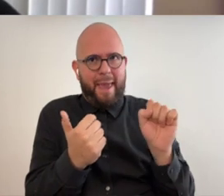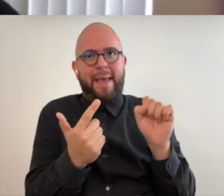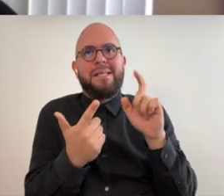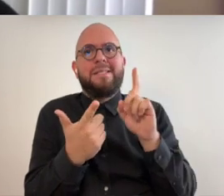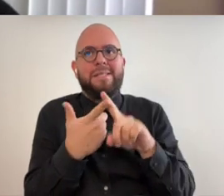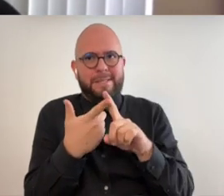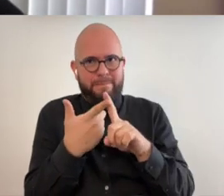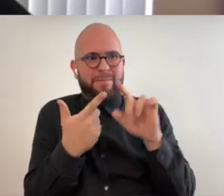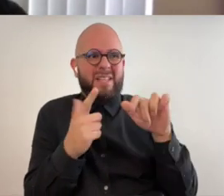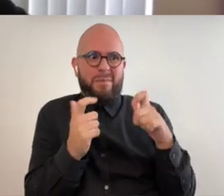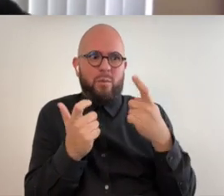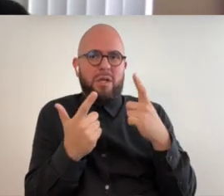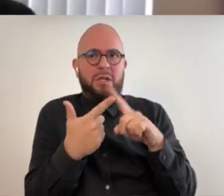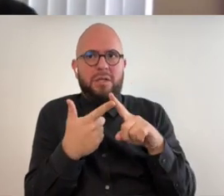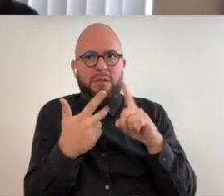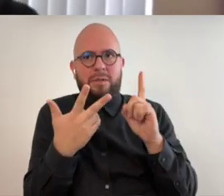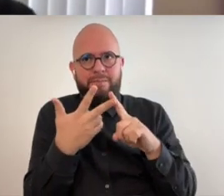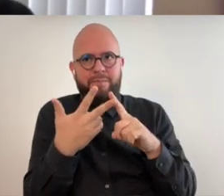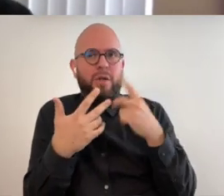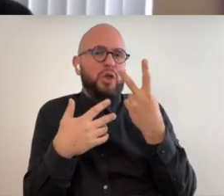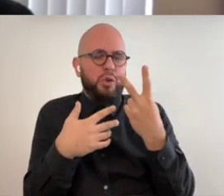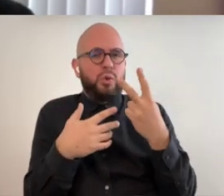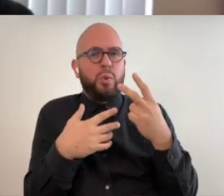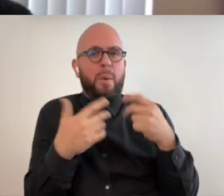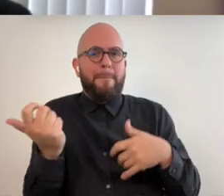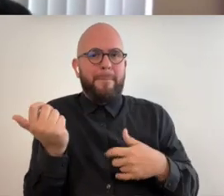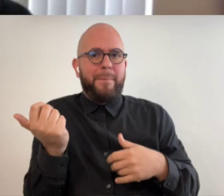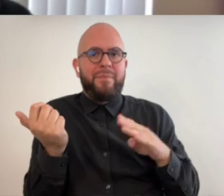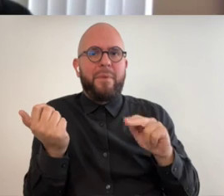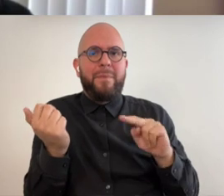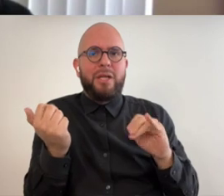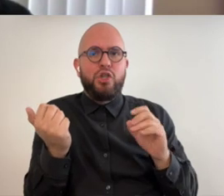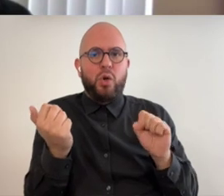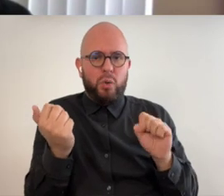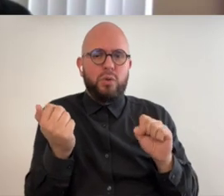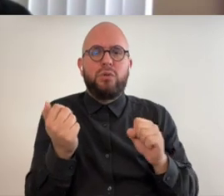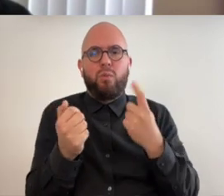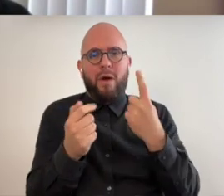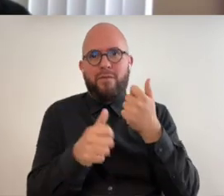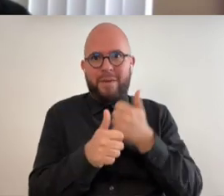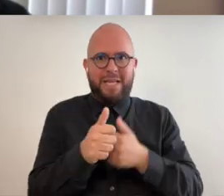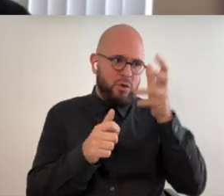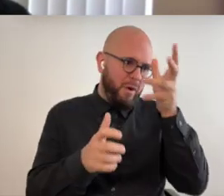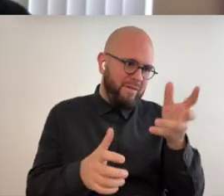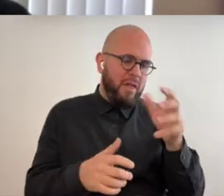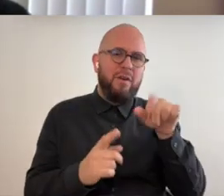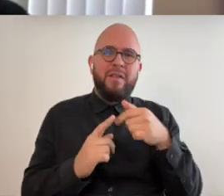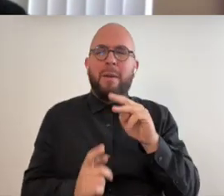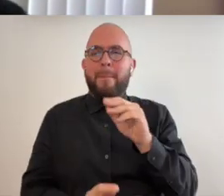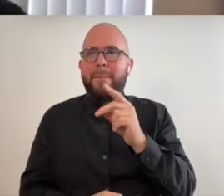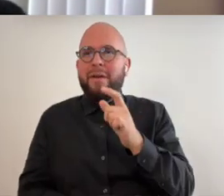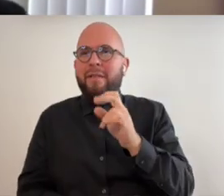you know that that's that's a big one there i've got two banjos one from each grandfather uh mandolin i've got about six